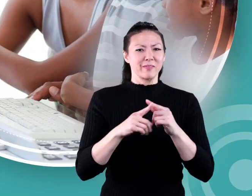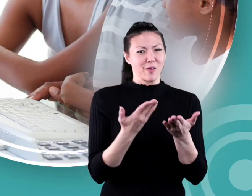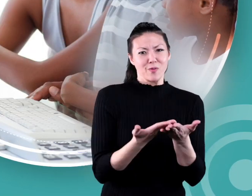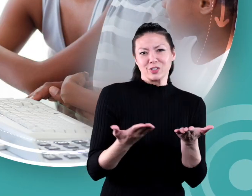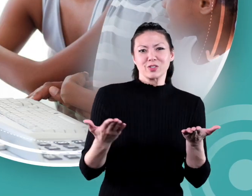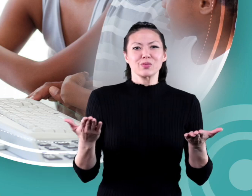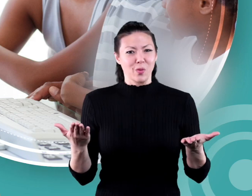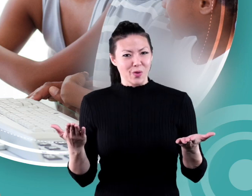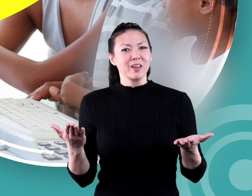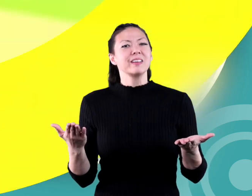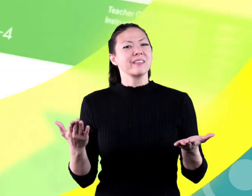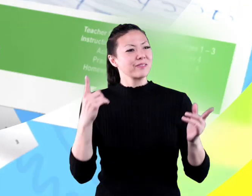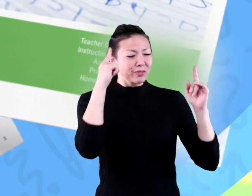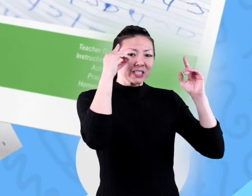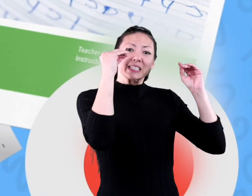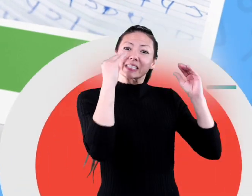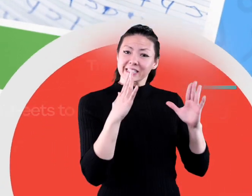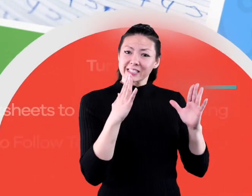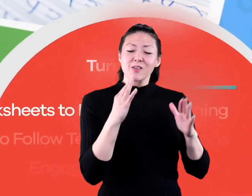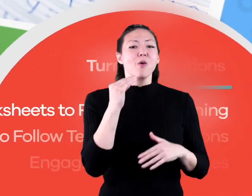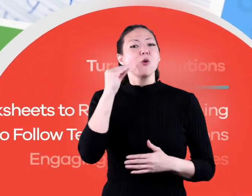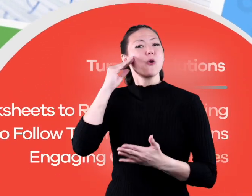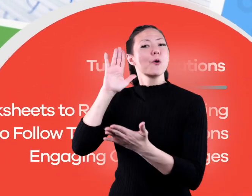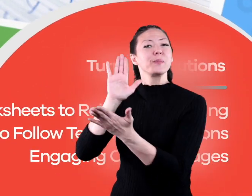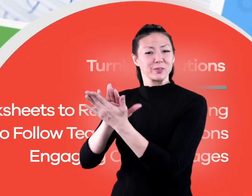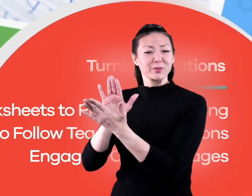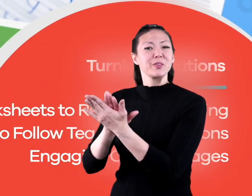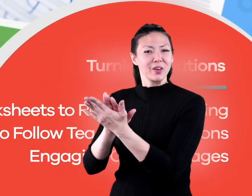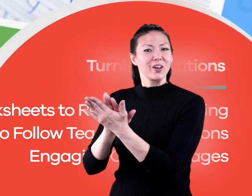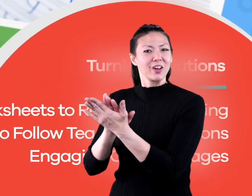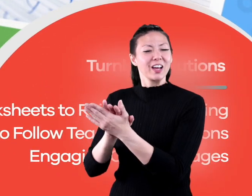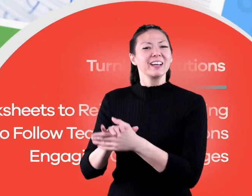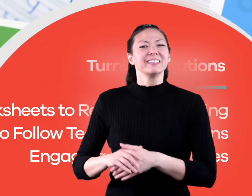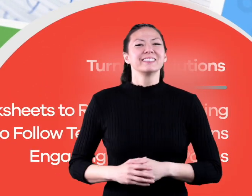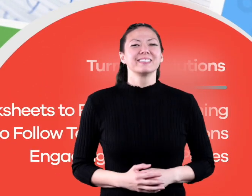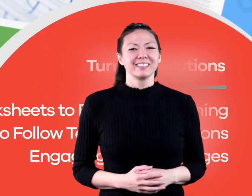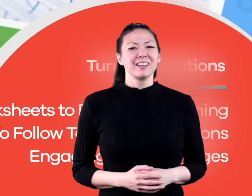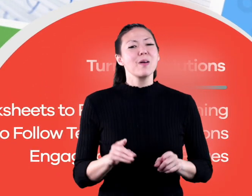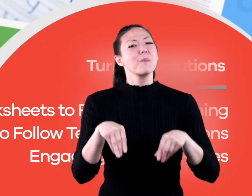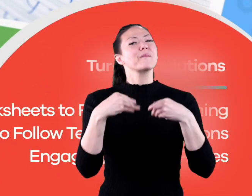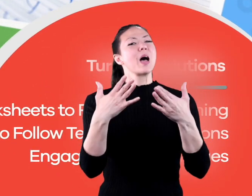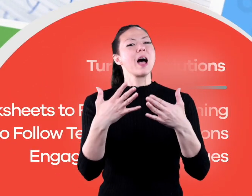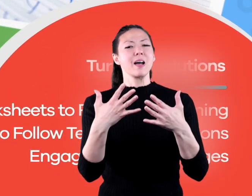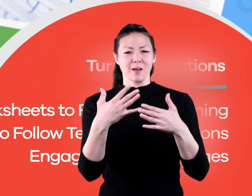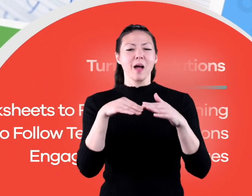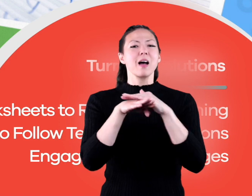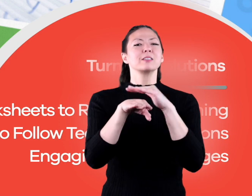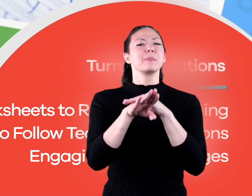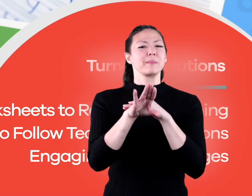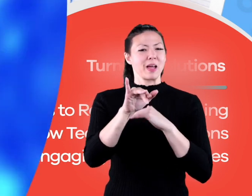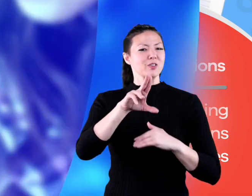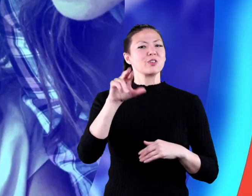thousands of free resources and turnkey solutions for teachers and homeschoolers.